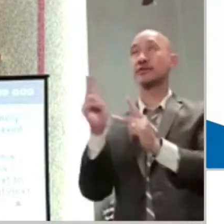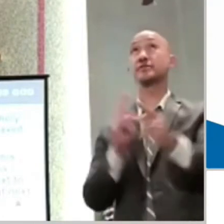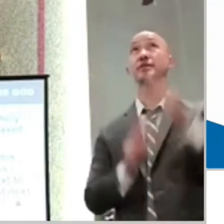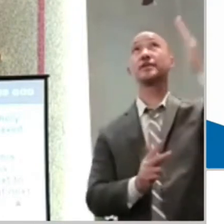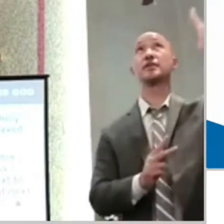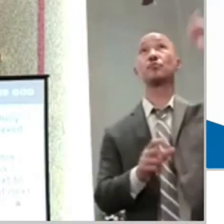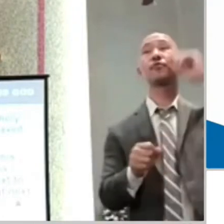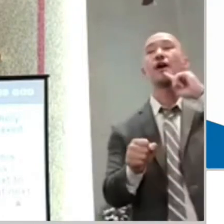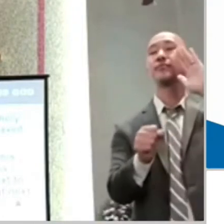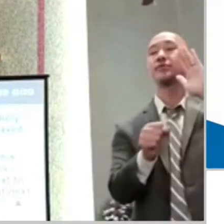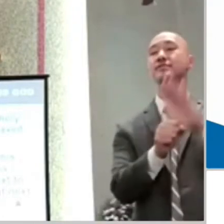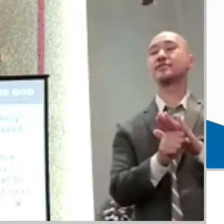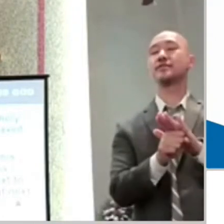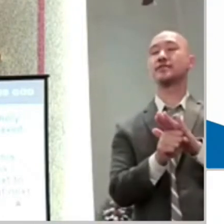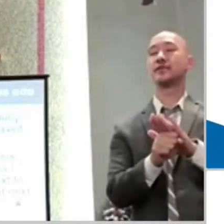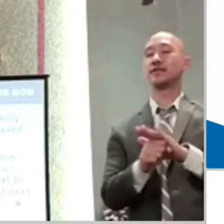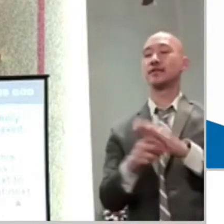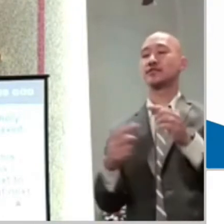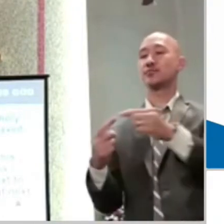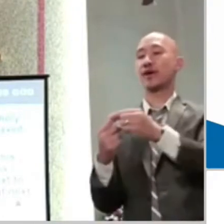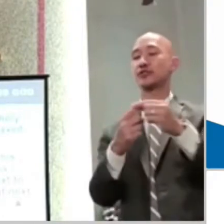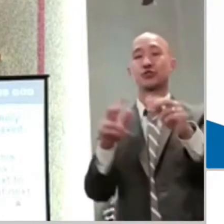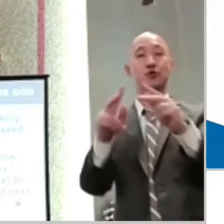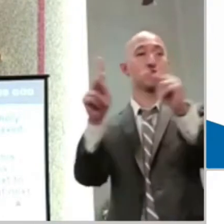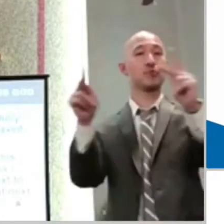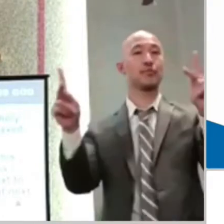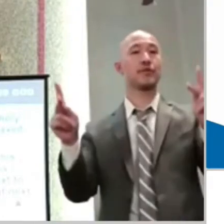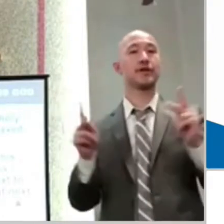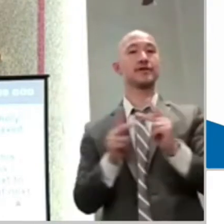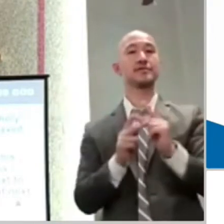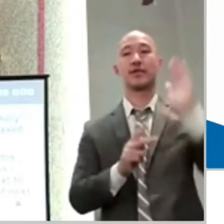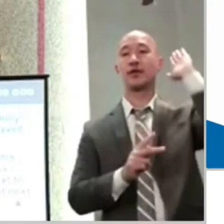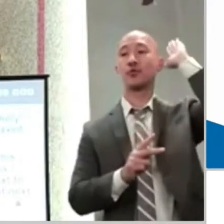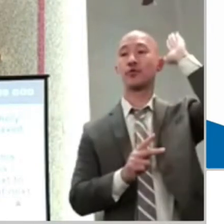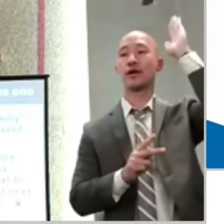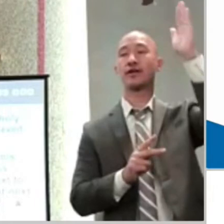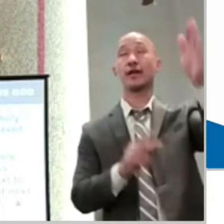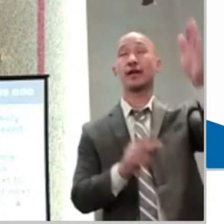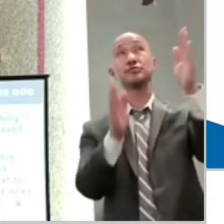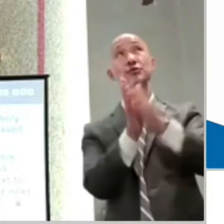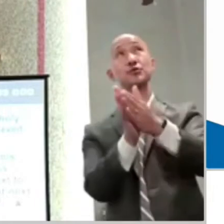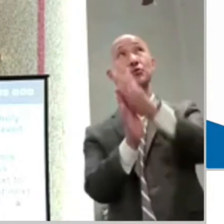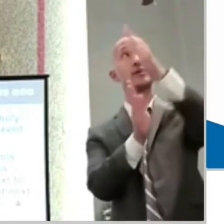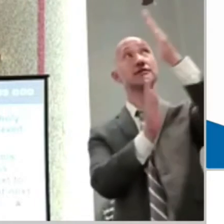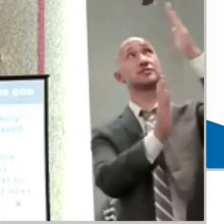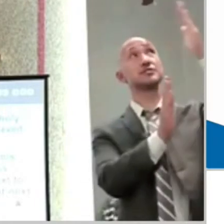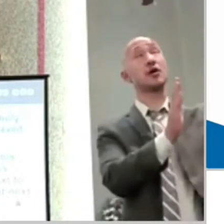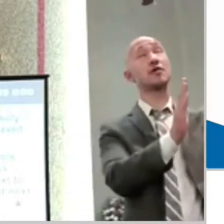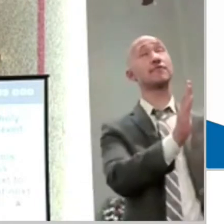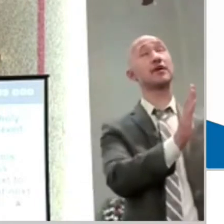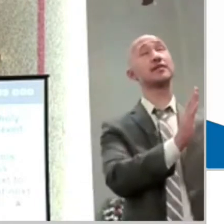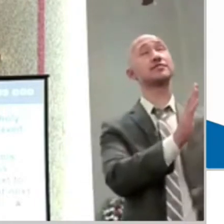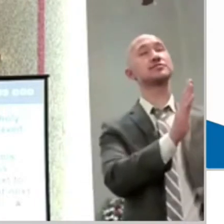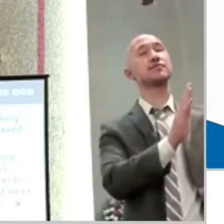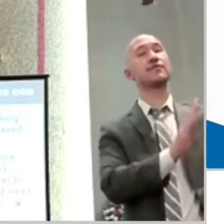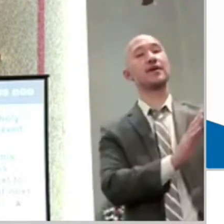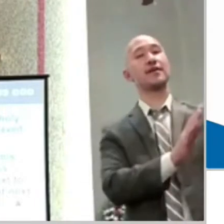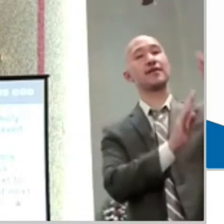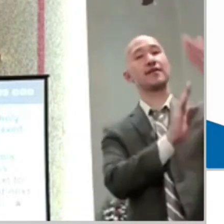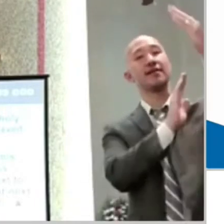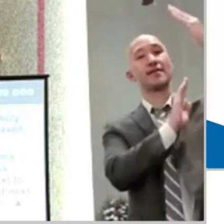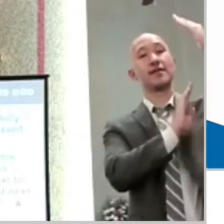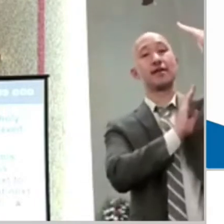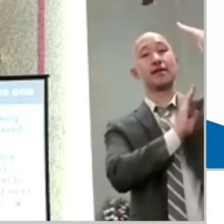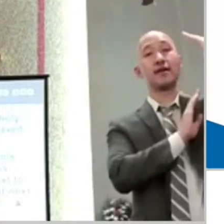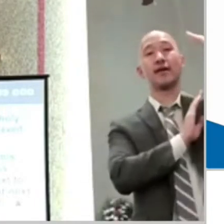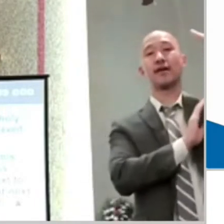righteous he promises this special place, right next to his heart, face to